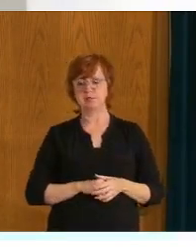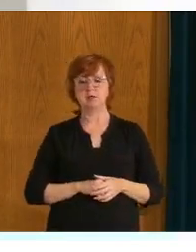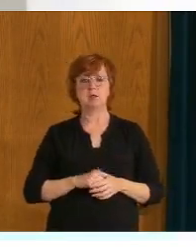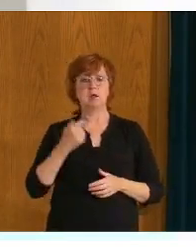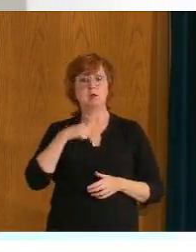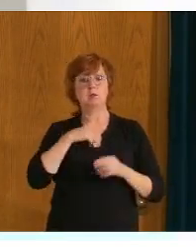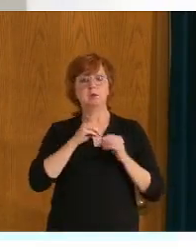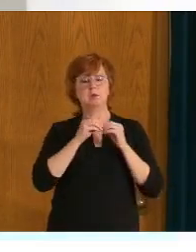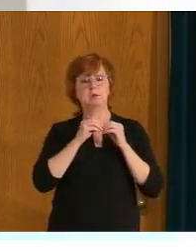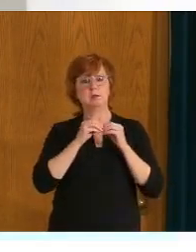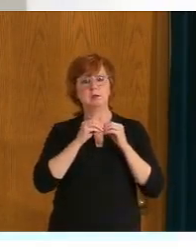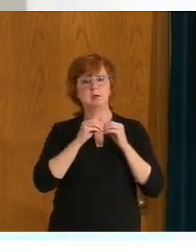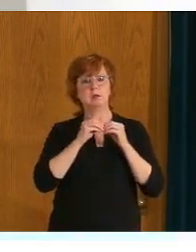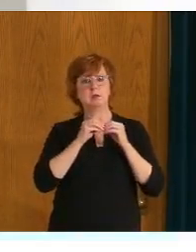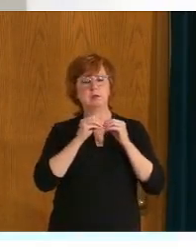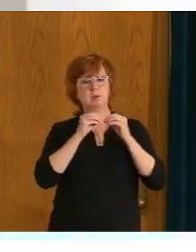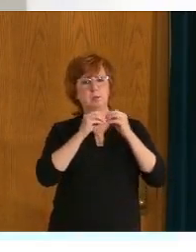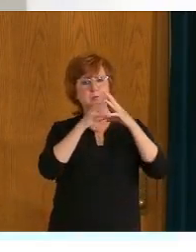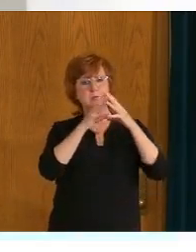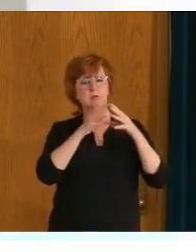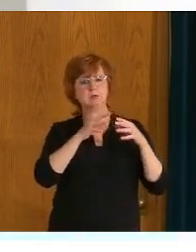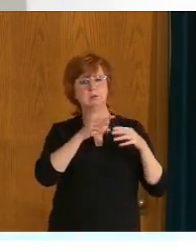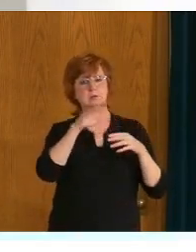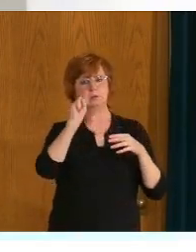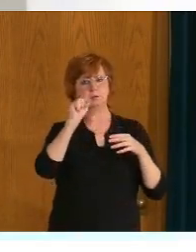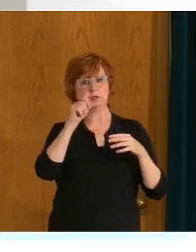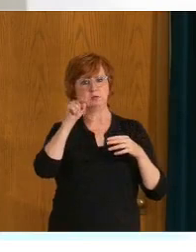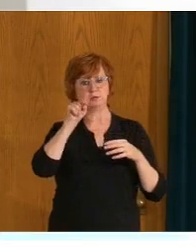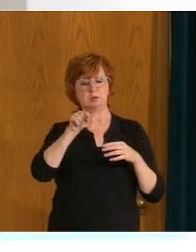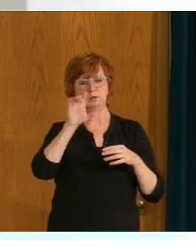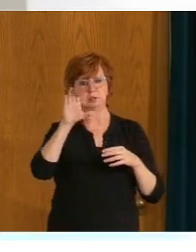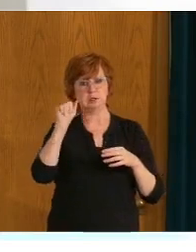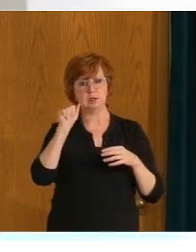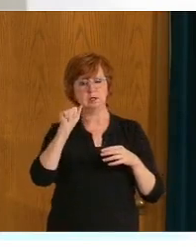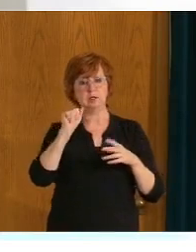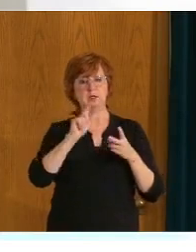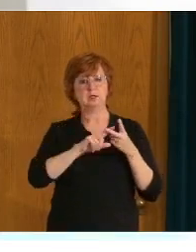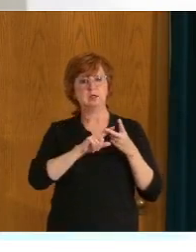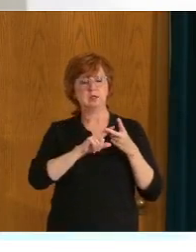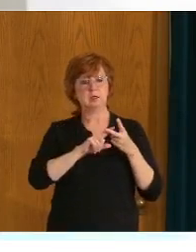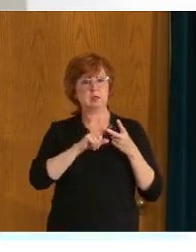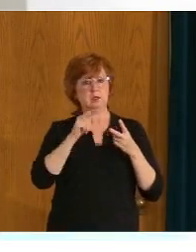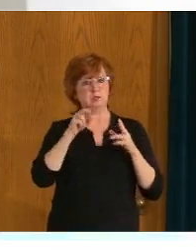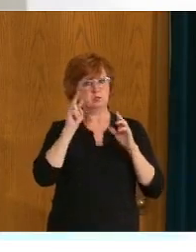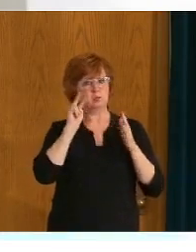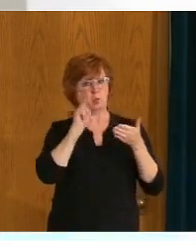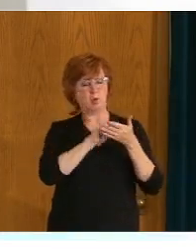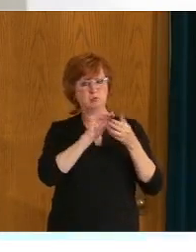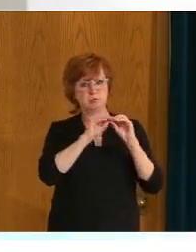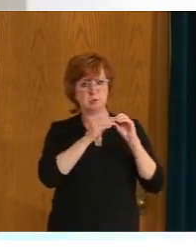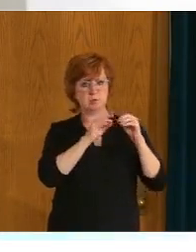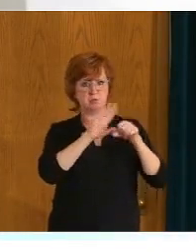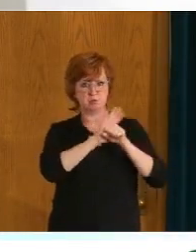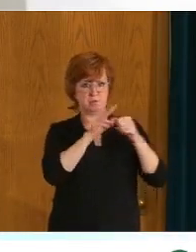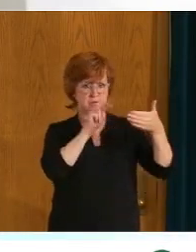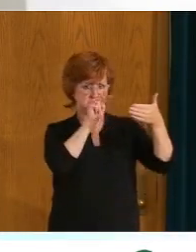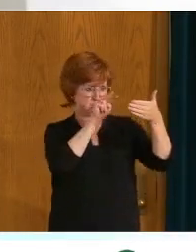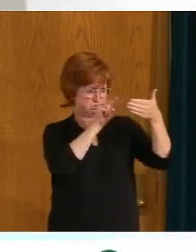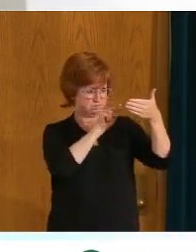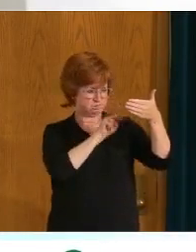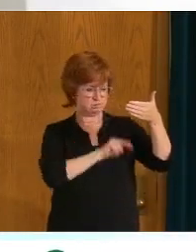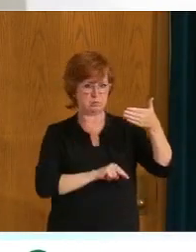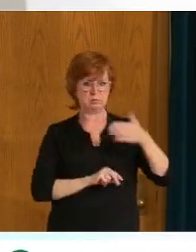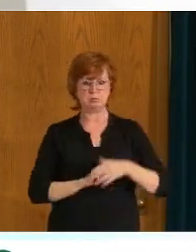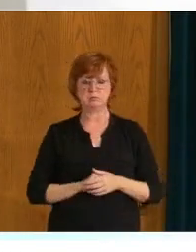saskatchewan.ca and provincial medical health hospitals continue to monitor trends. If we do observe a substantive increase, you know, under the Public Health